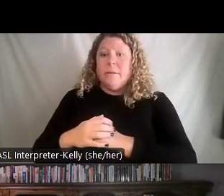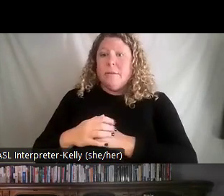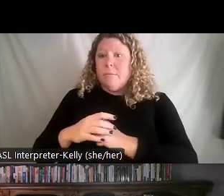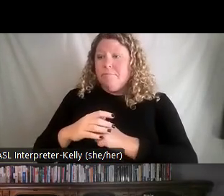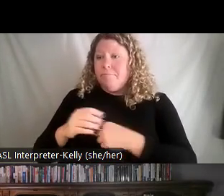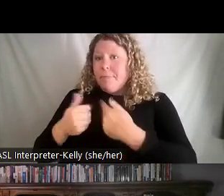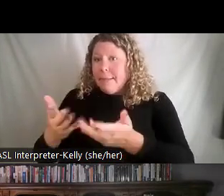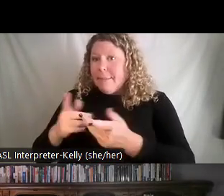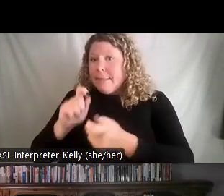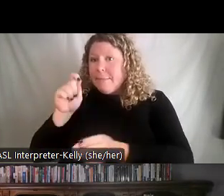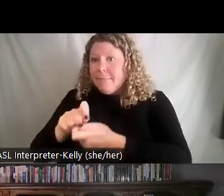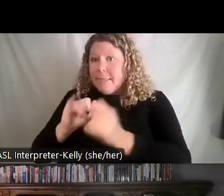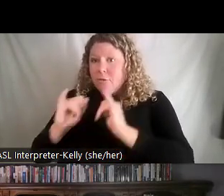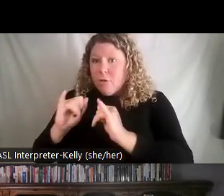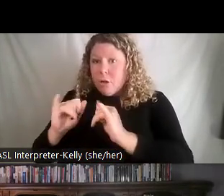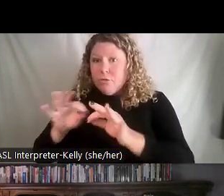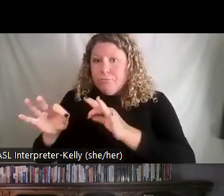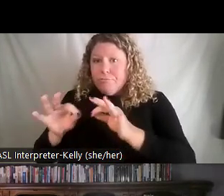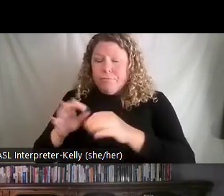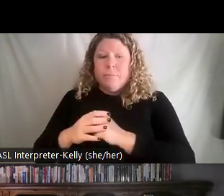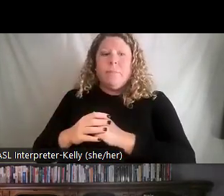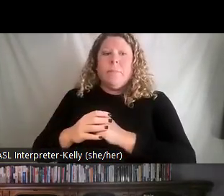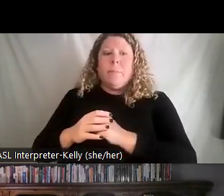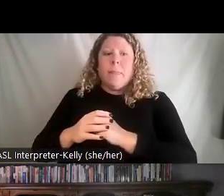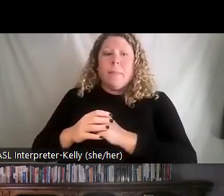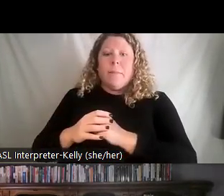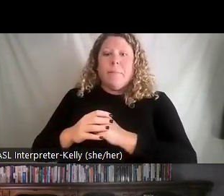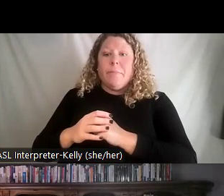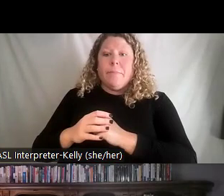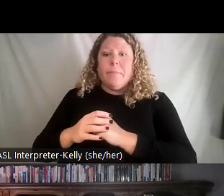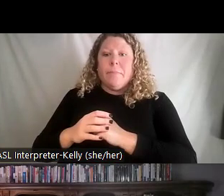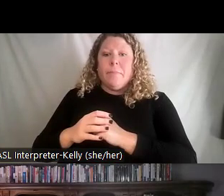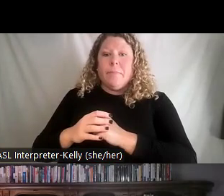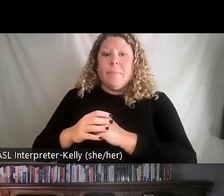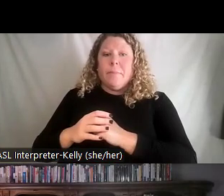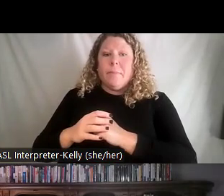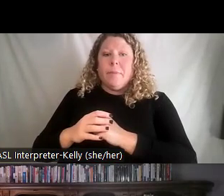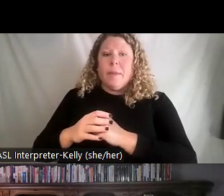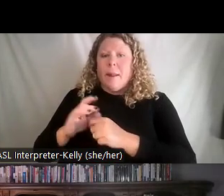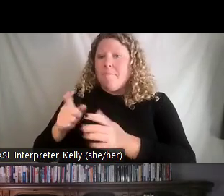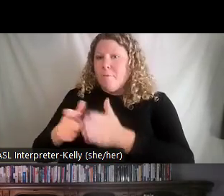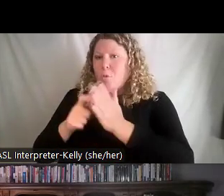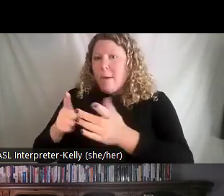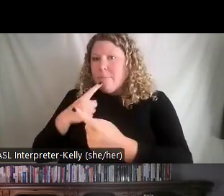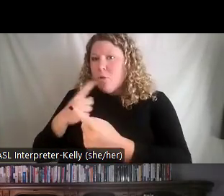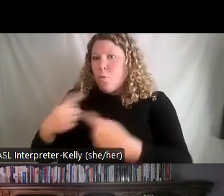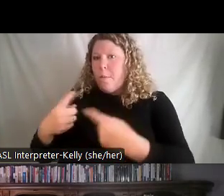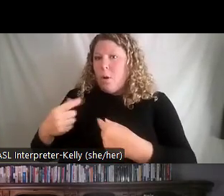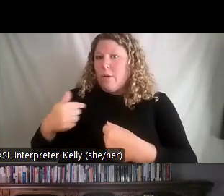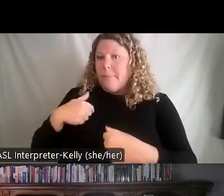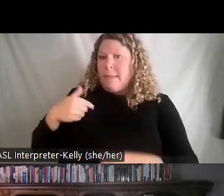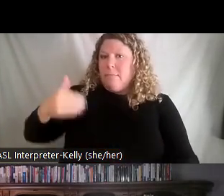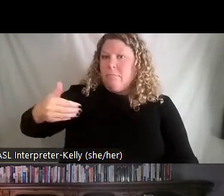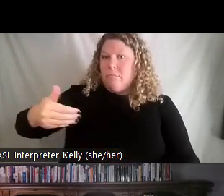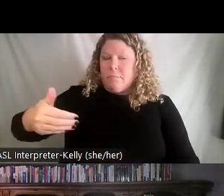directions. And you're specifying and requiring regular reporting on the progress. From